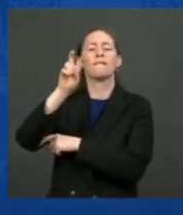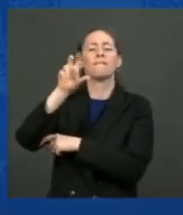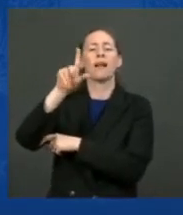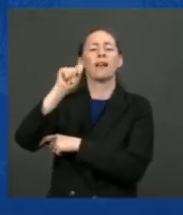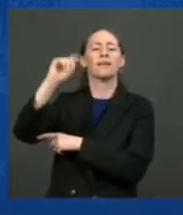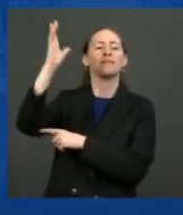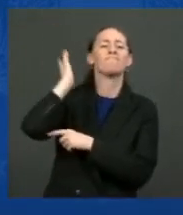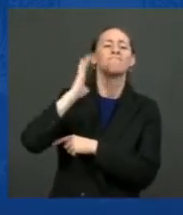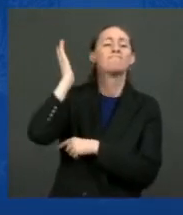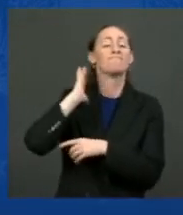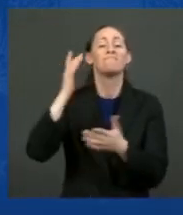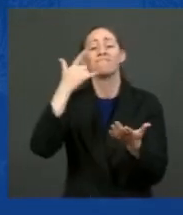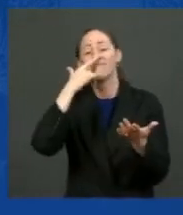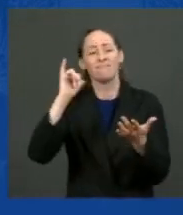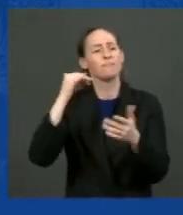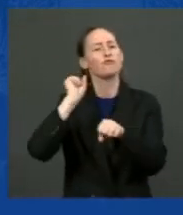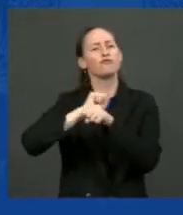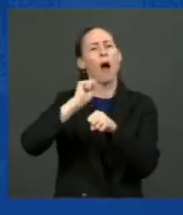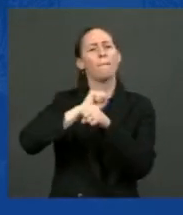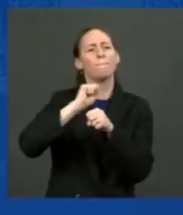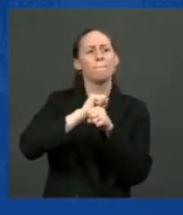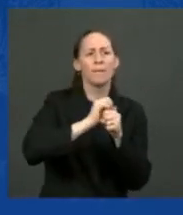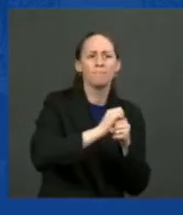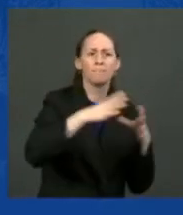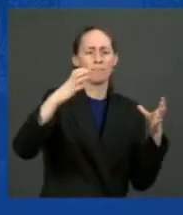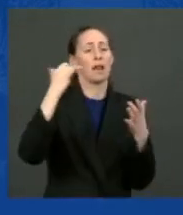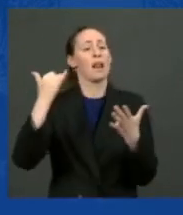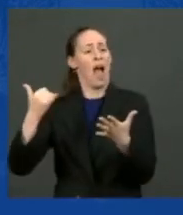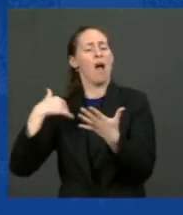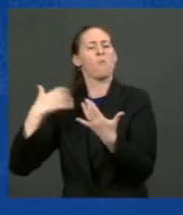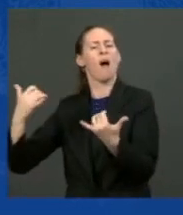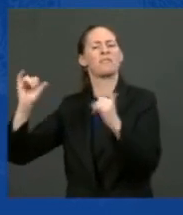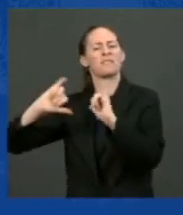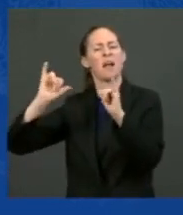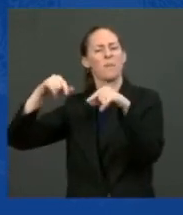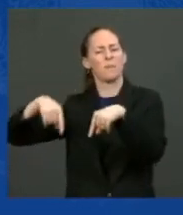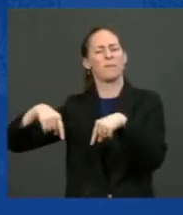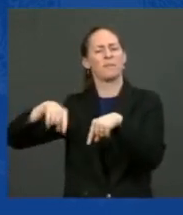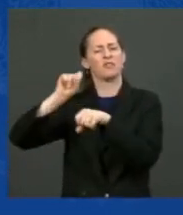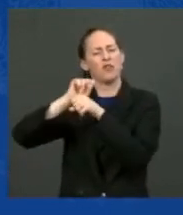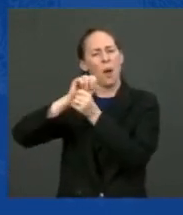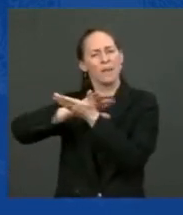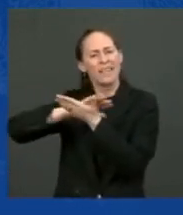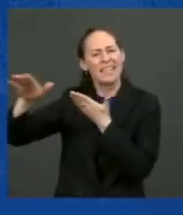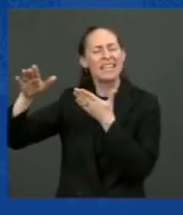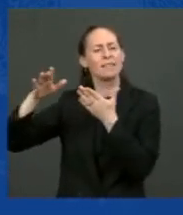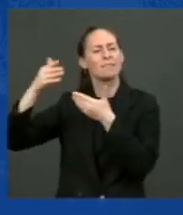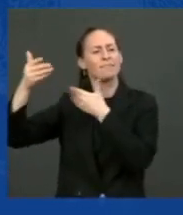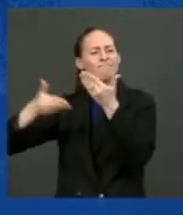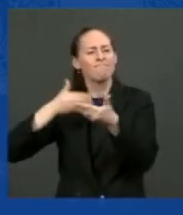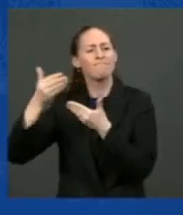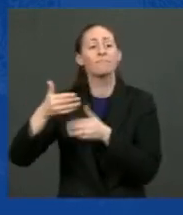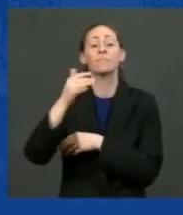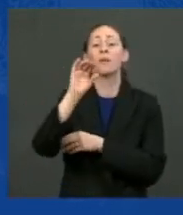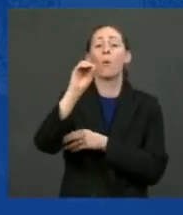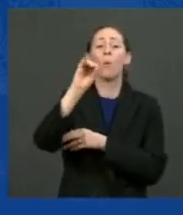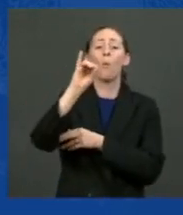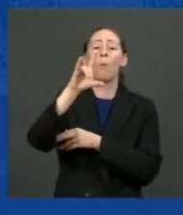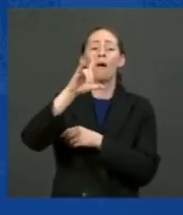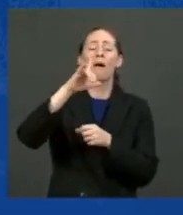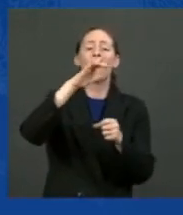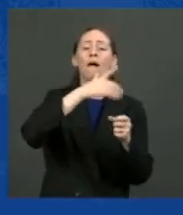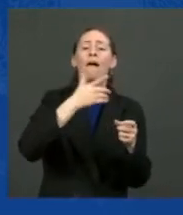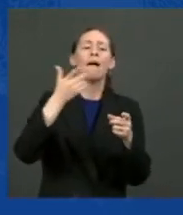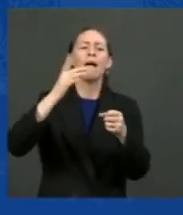fundamental difference between what we have and a kind of Northern European social democracy. Those aren't... They're not perfect.